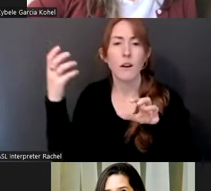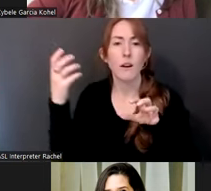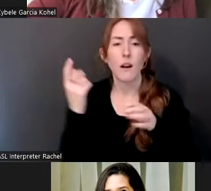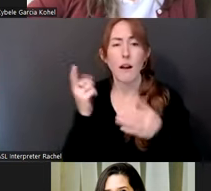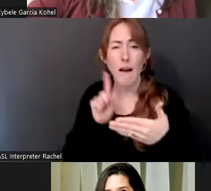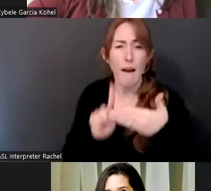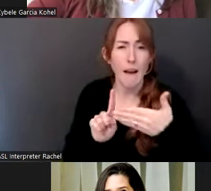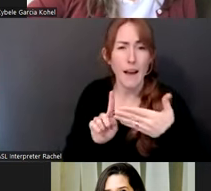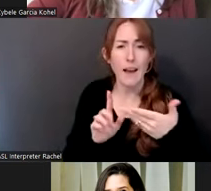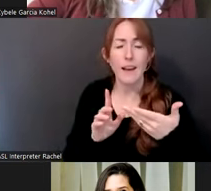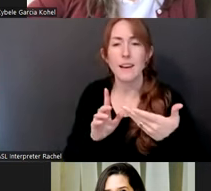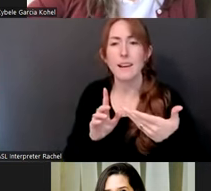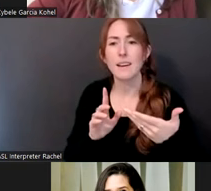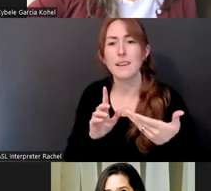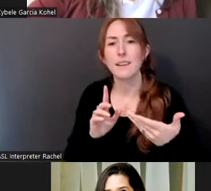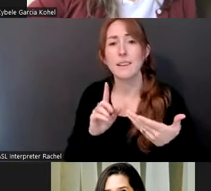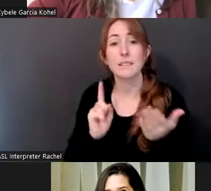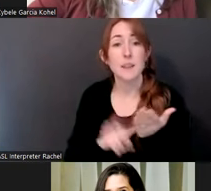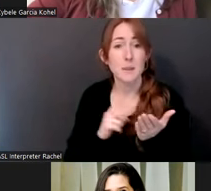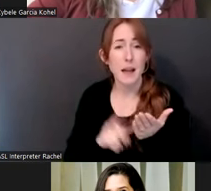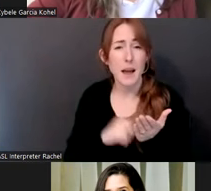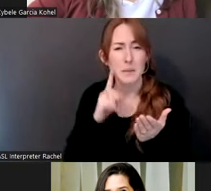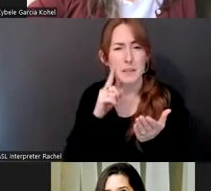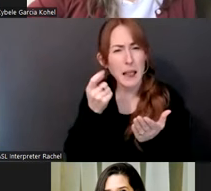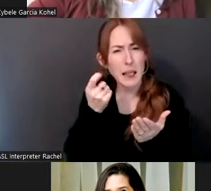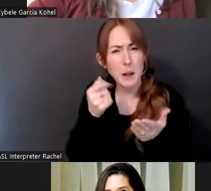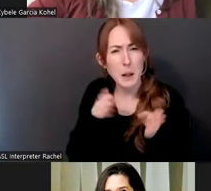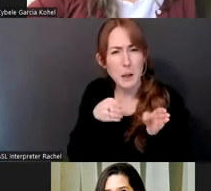sometimes it's that little shift sometimes a hard no. So.